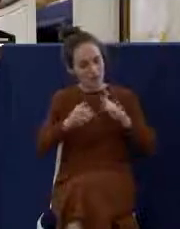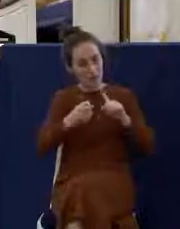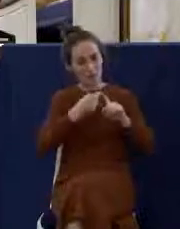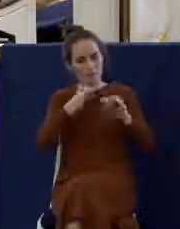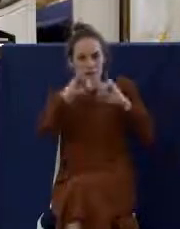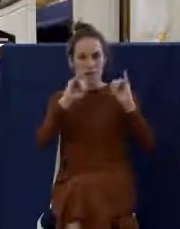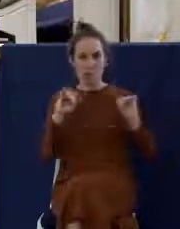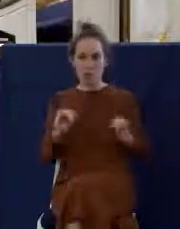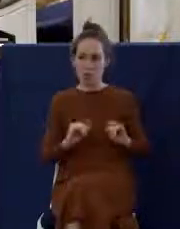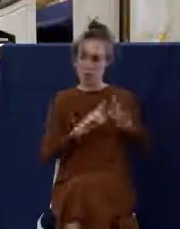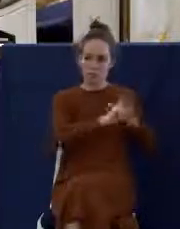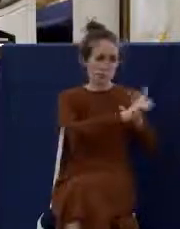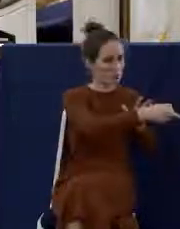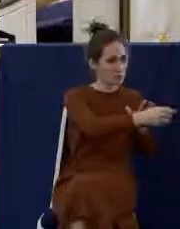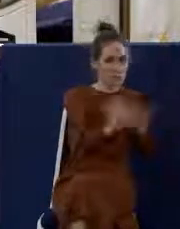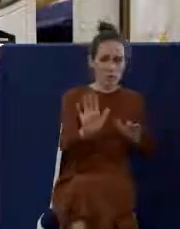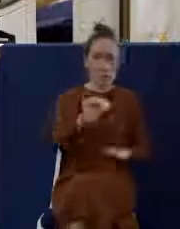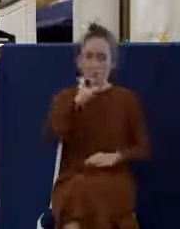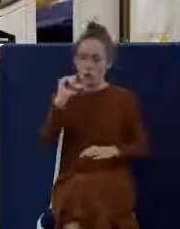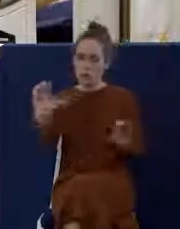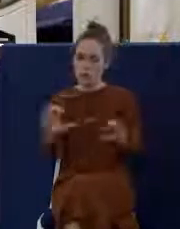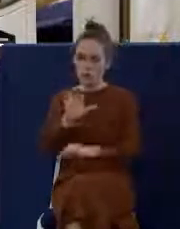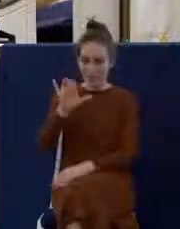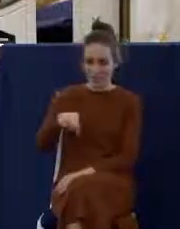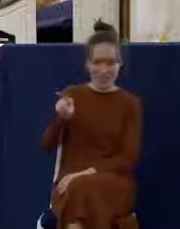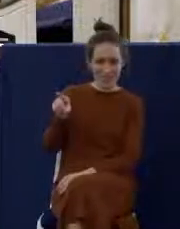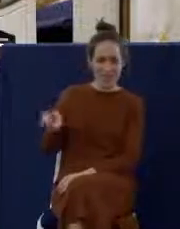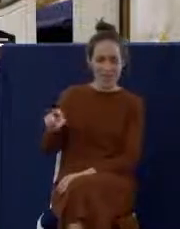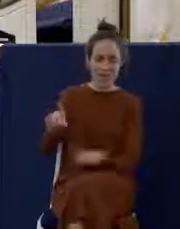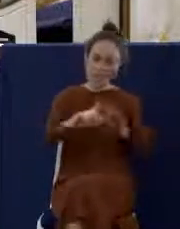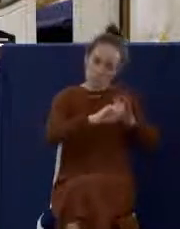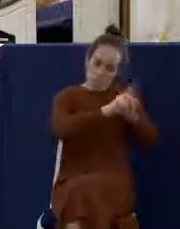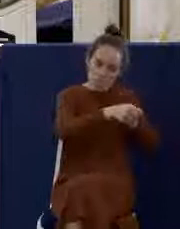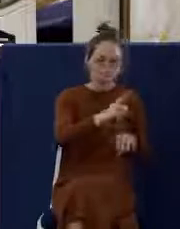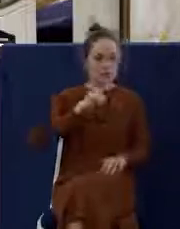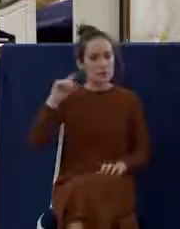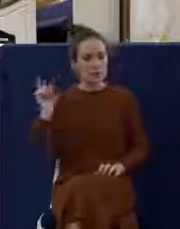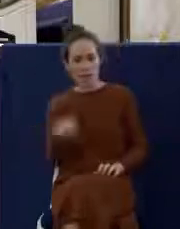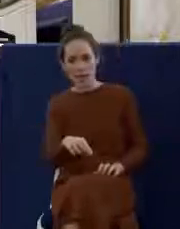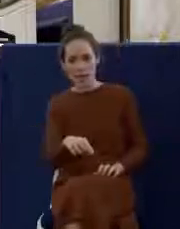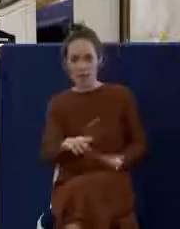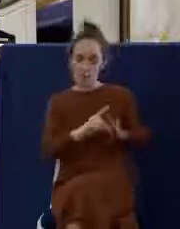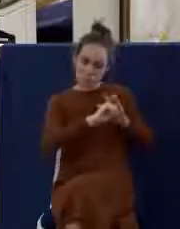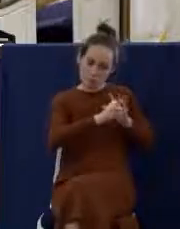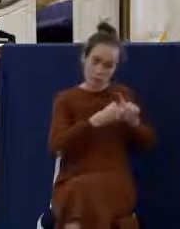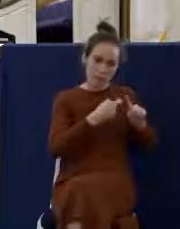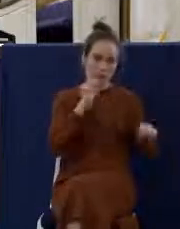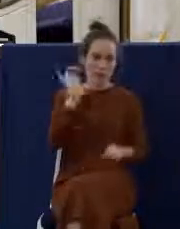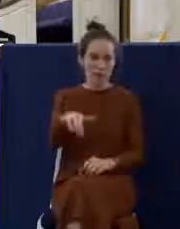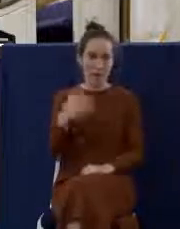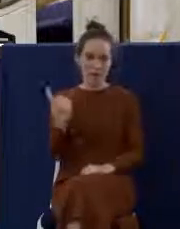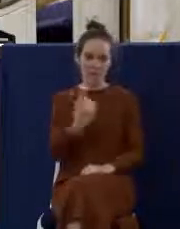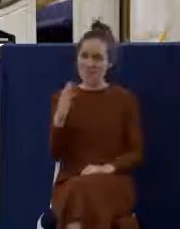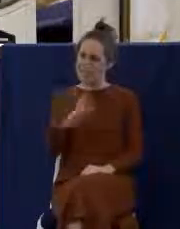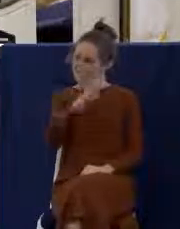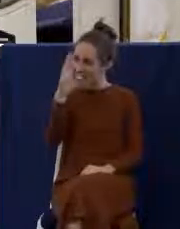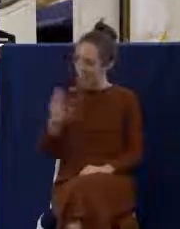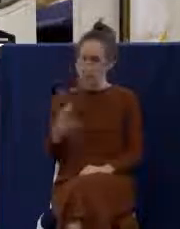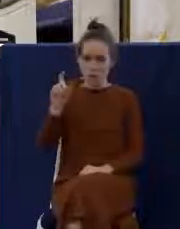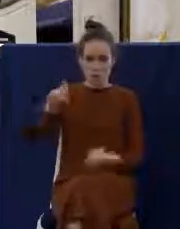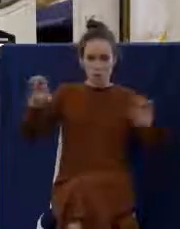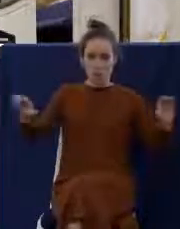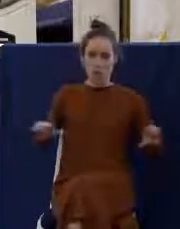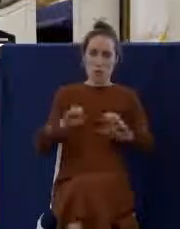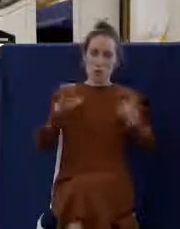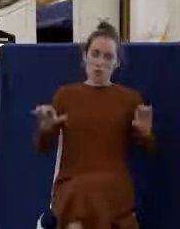Run from that. Don't do that. You run from it. It's a command. You flee from that. That's never to be something that you